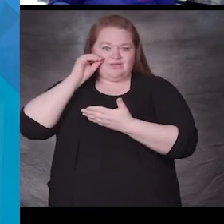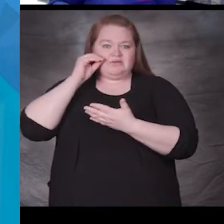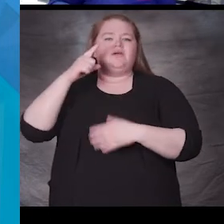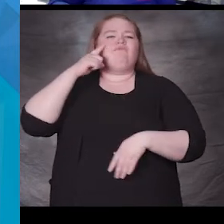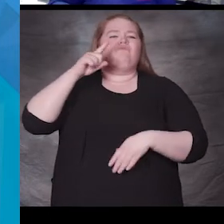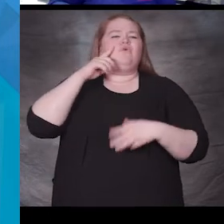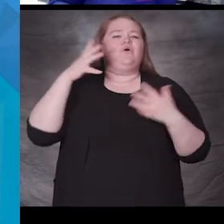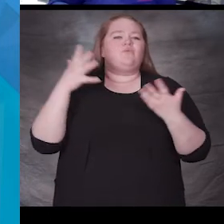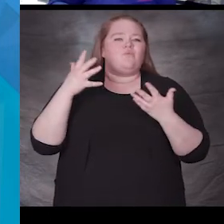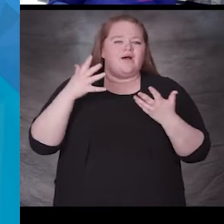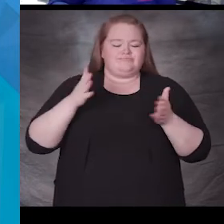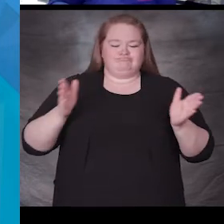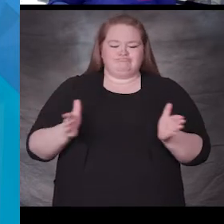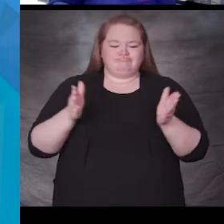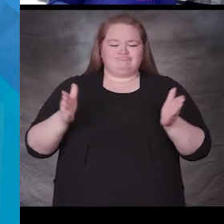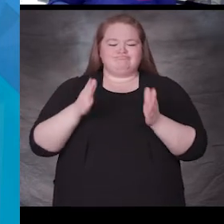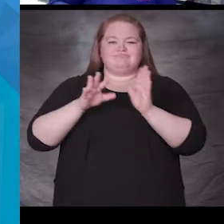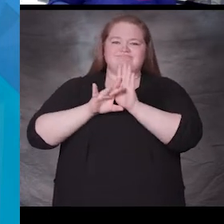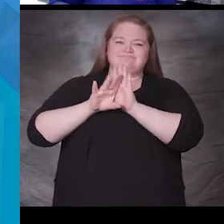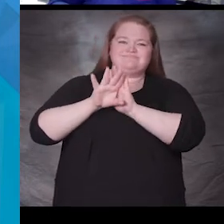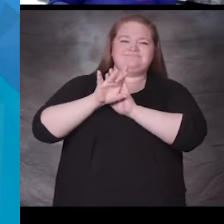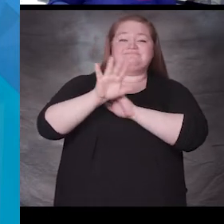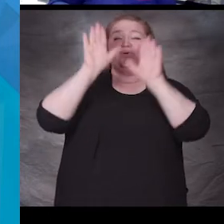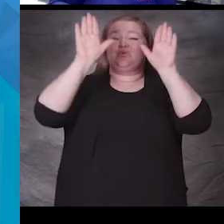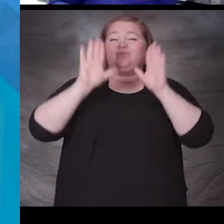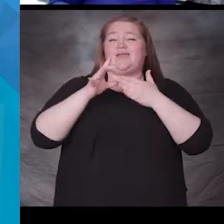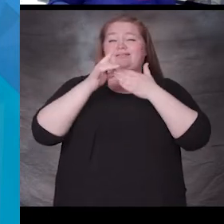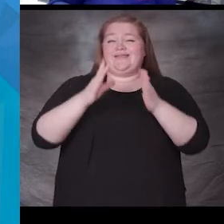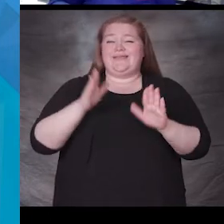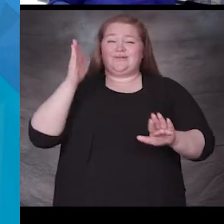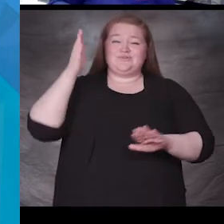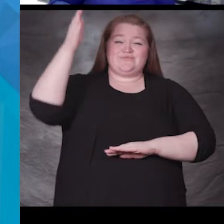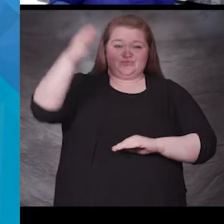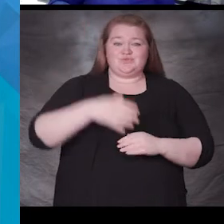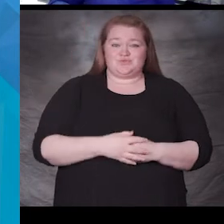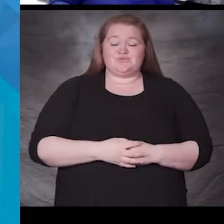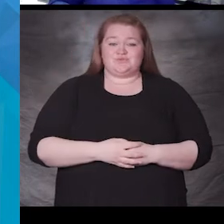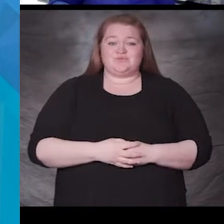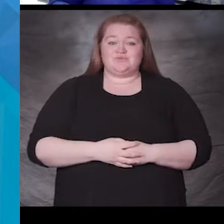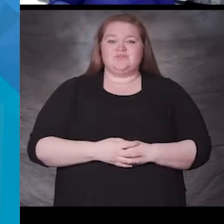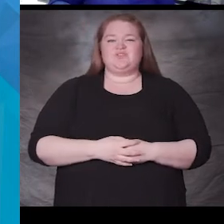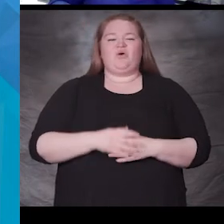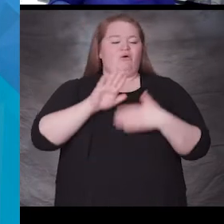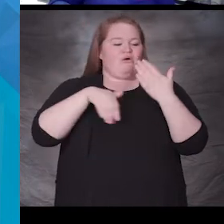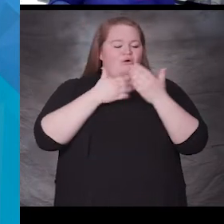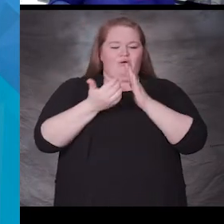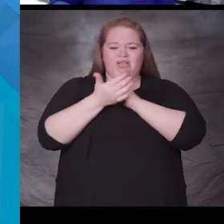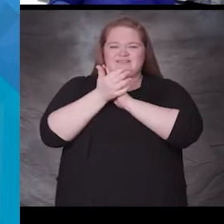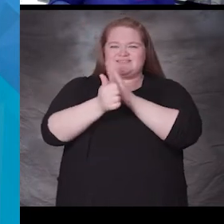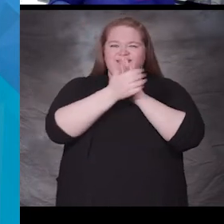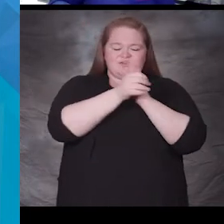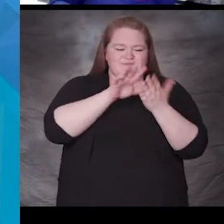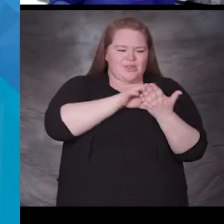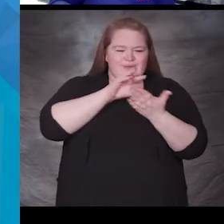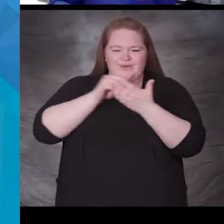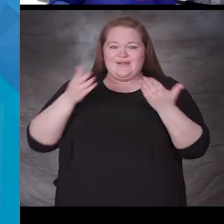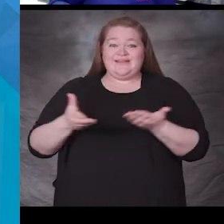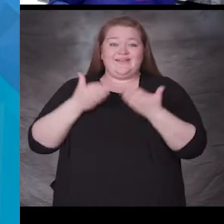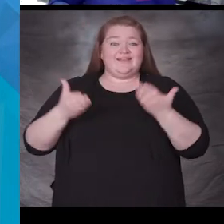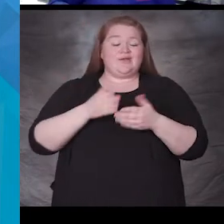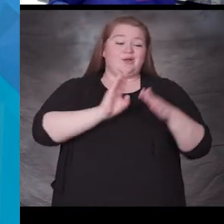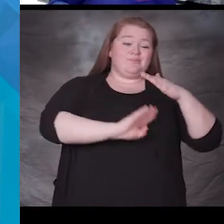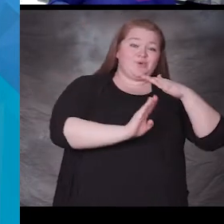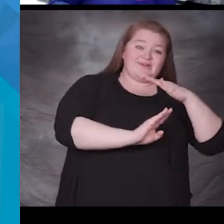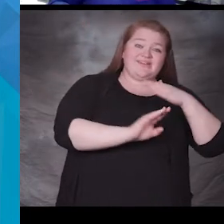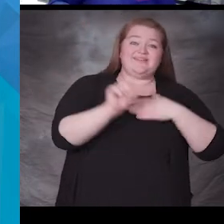leaders in their community tomorrow. So the skills that they learn here at Bernie in Tacoma Public Schools will carry on into